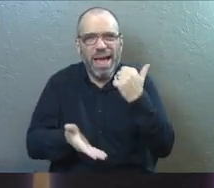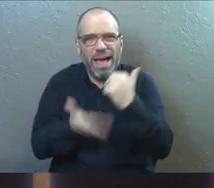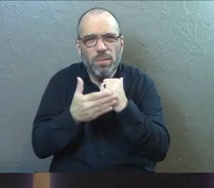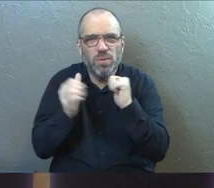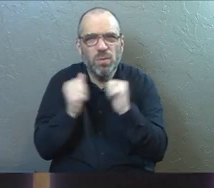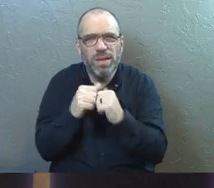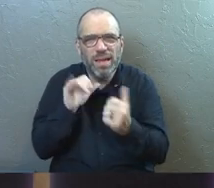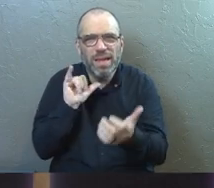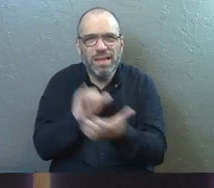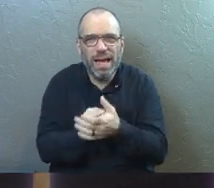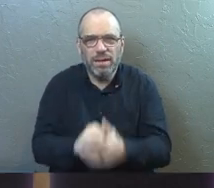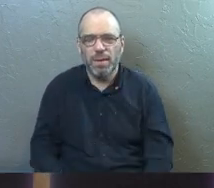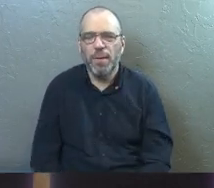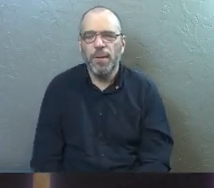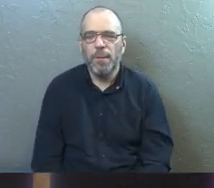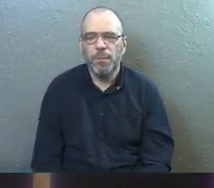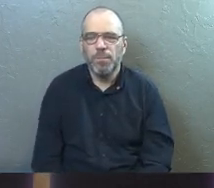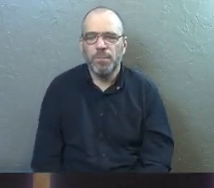on that